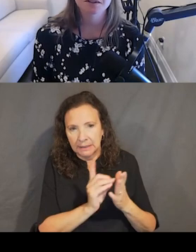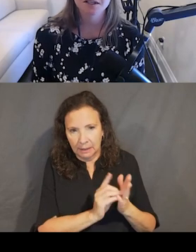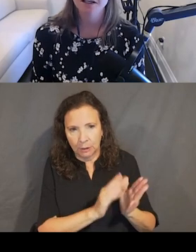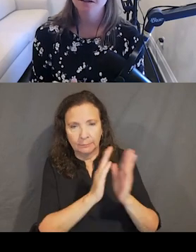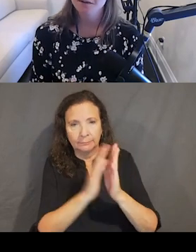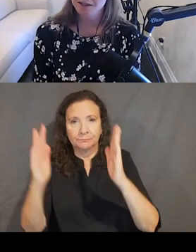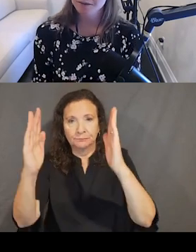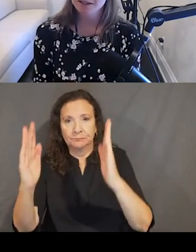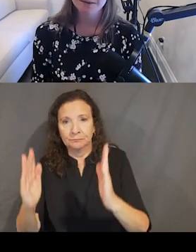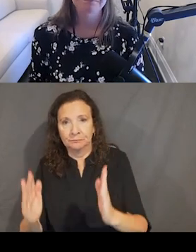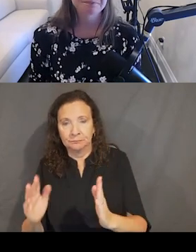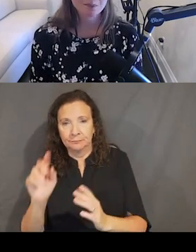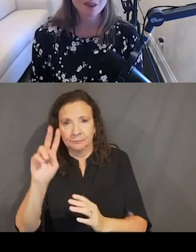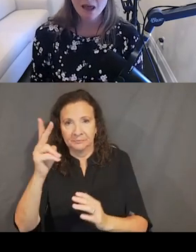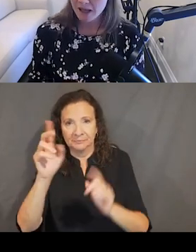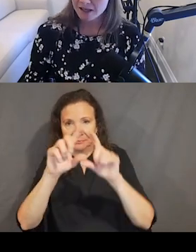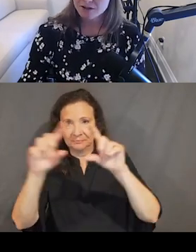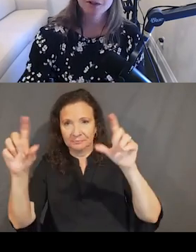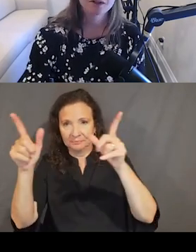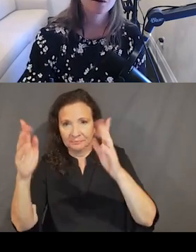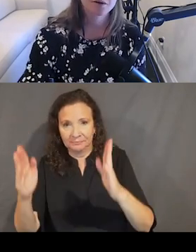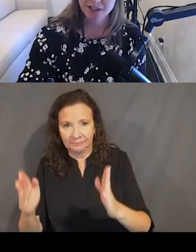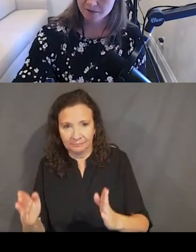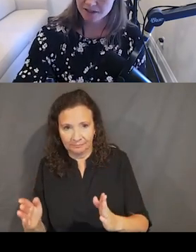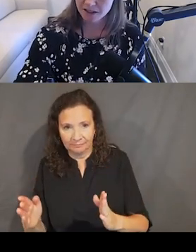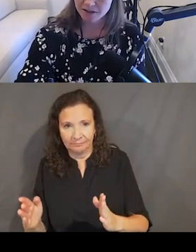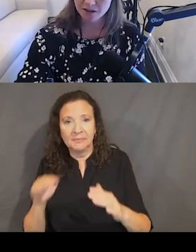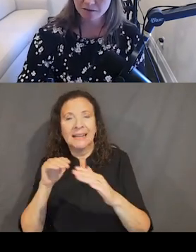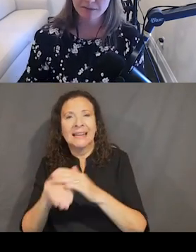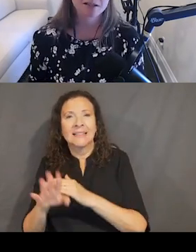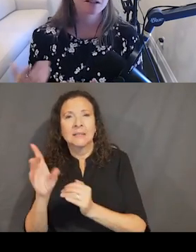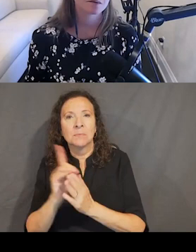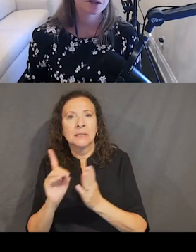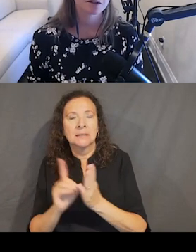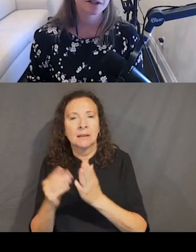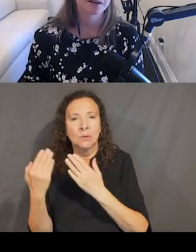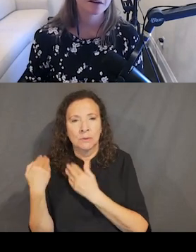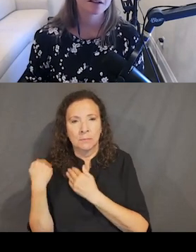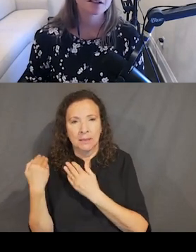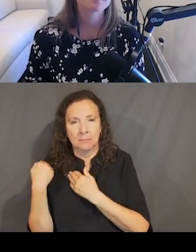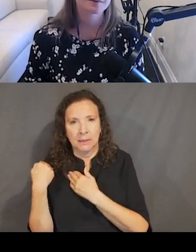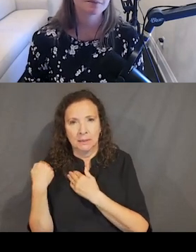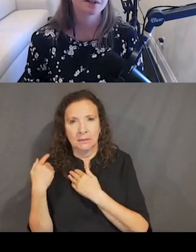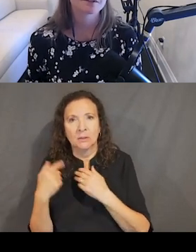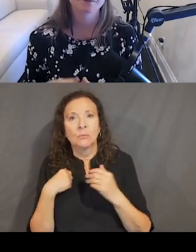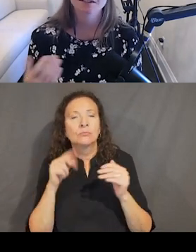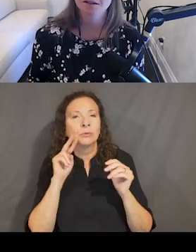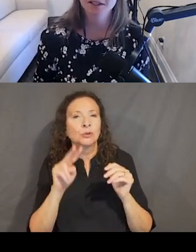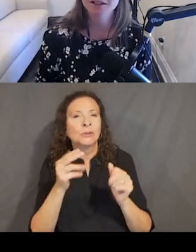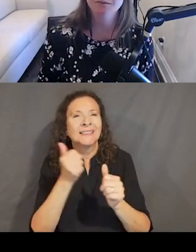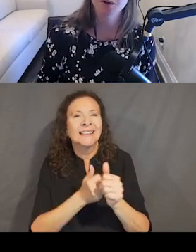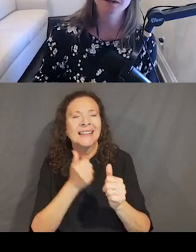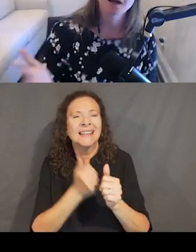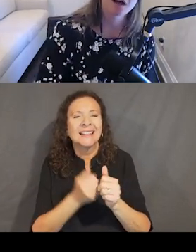accessible design responsibilities. And so we're going to go through each of the cells here. Basically, we're going to look at the design responsibilities from an